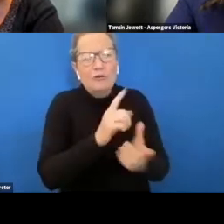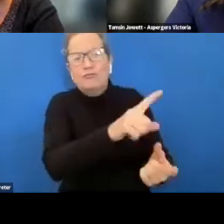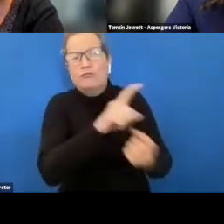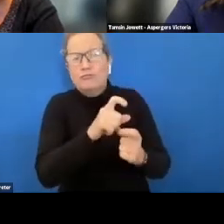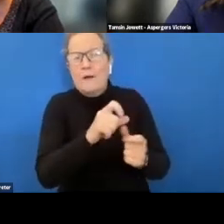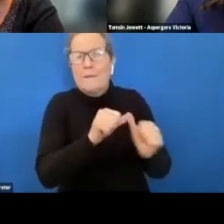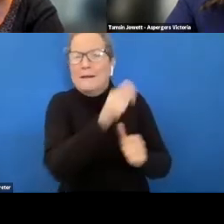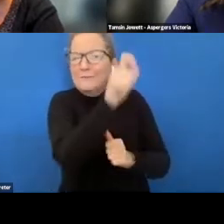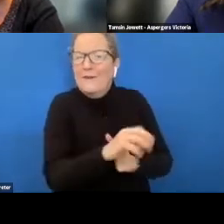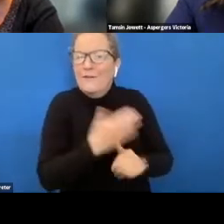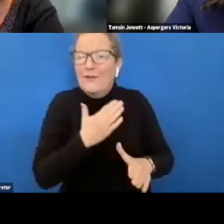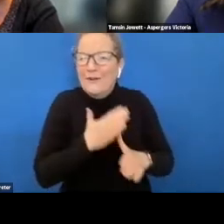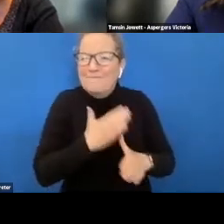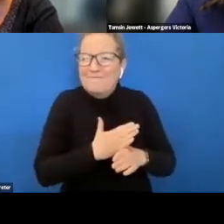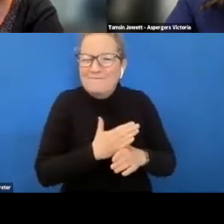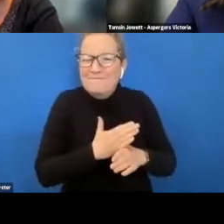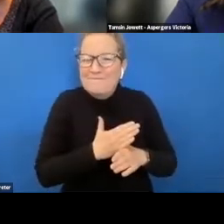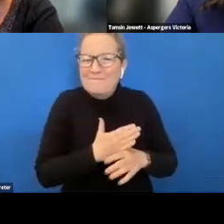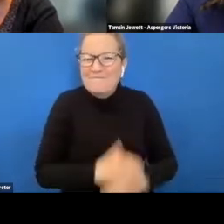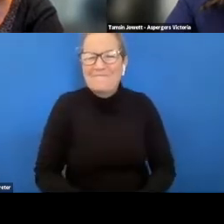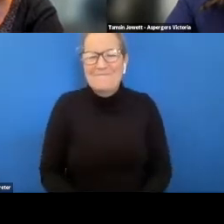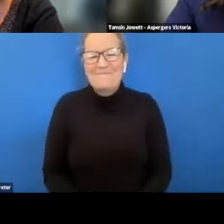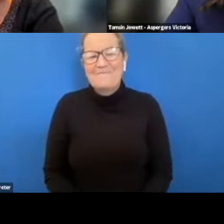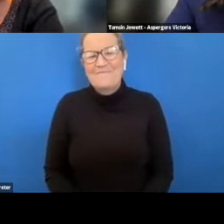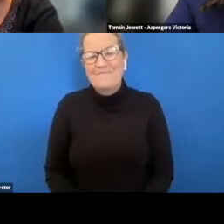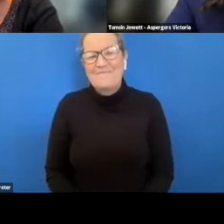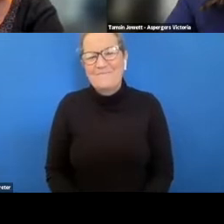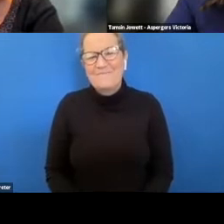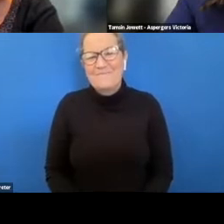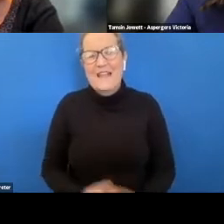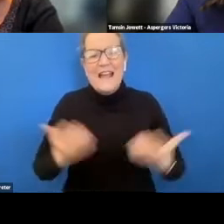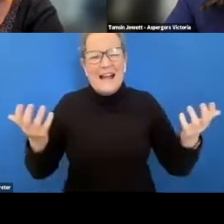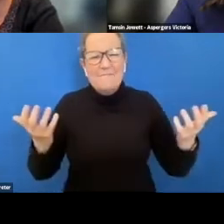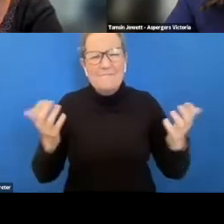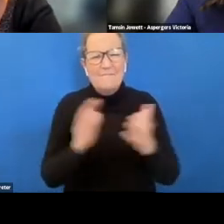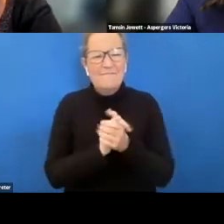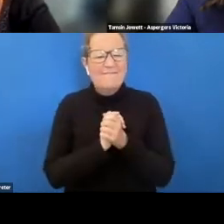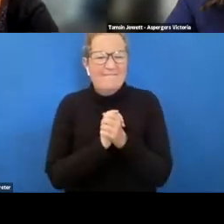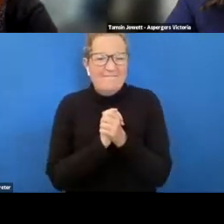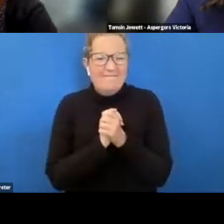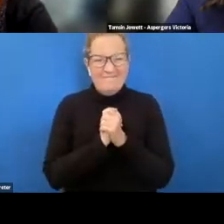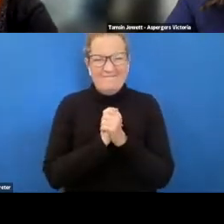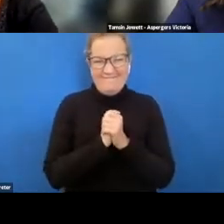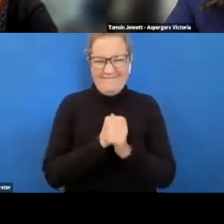and um um i just think it's